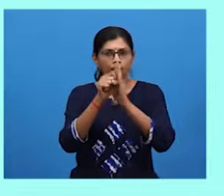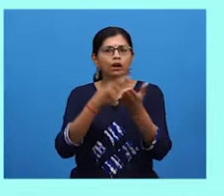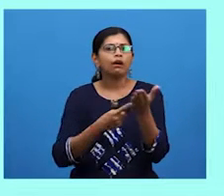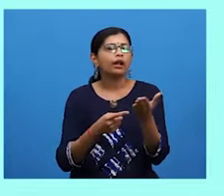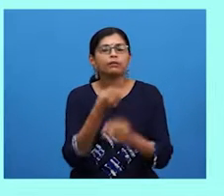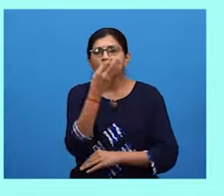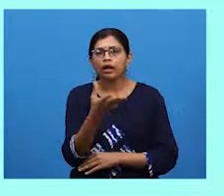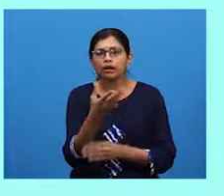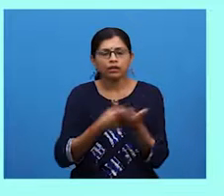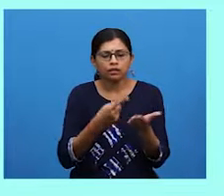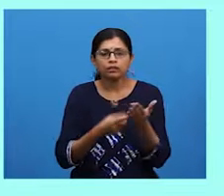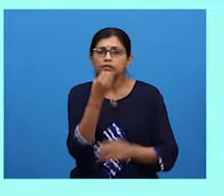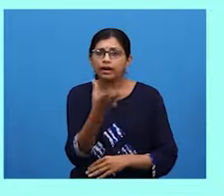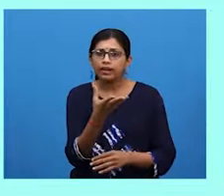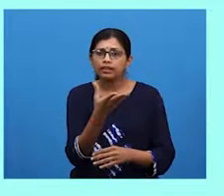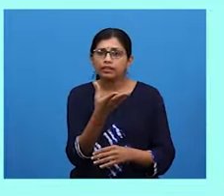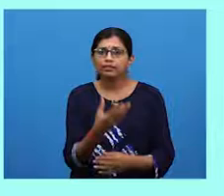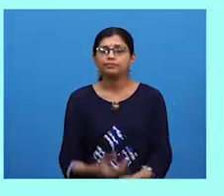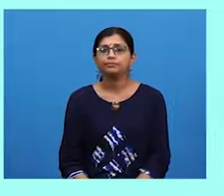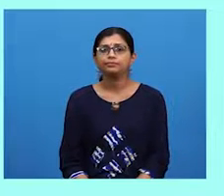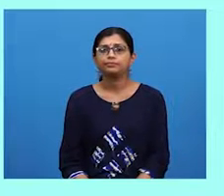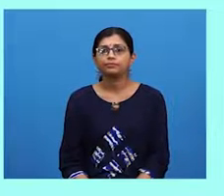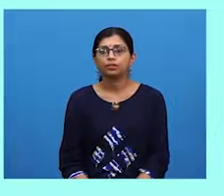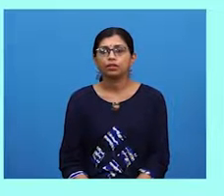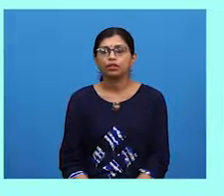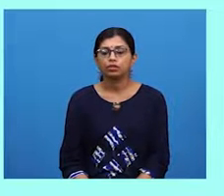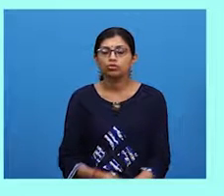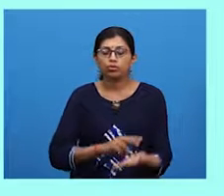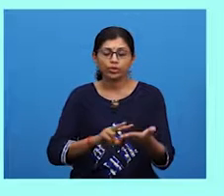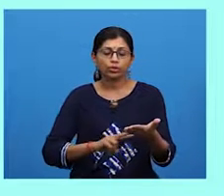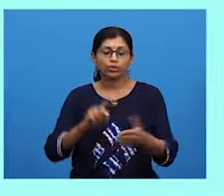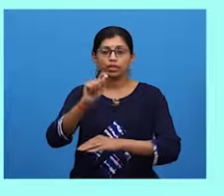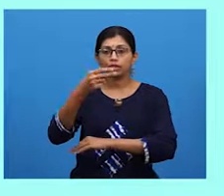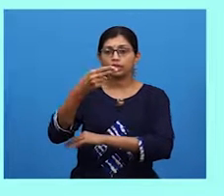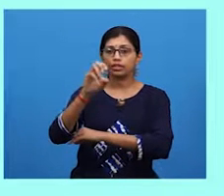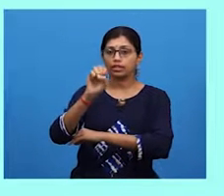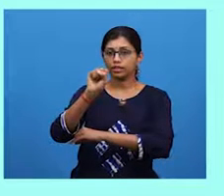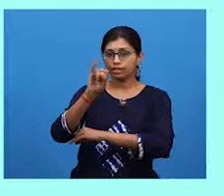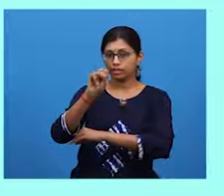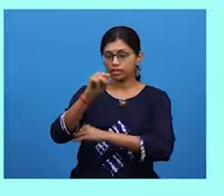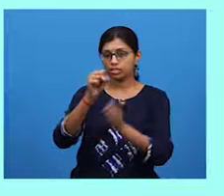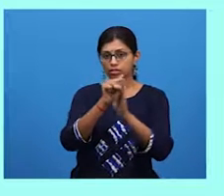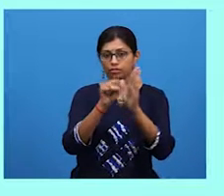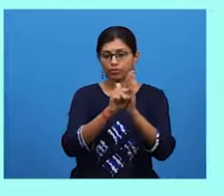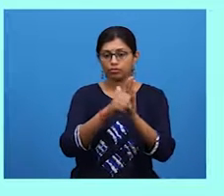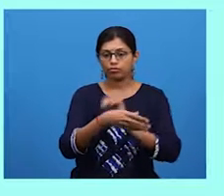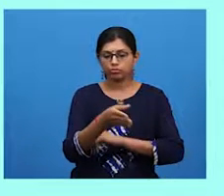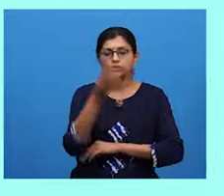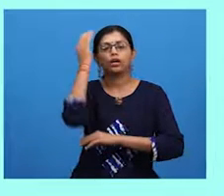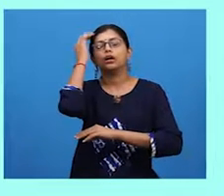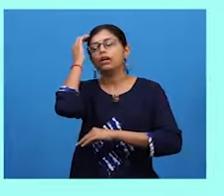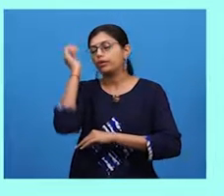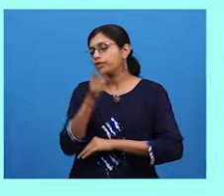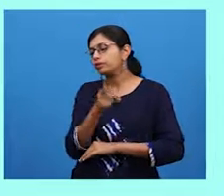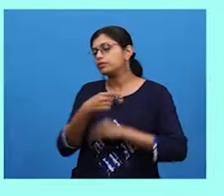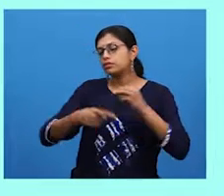A thesis statement gives you an overall idea of your essay. Usually, there